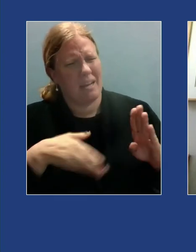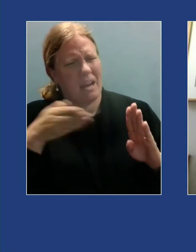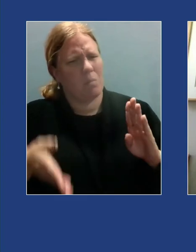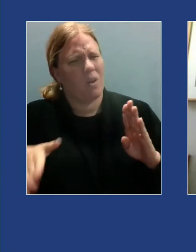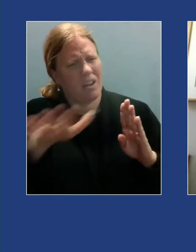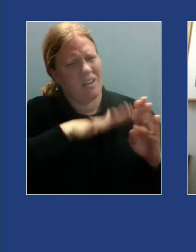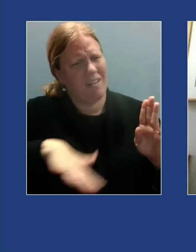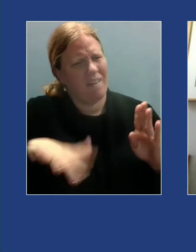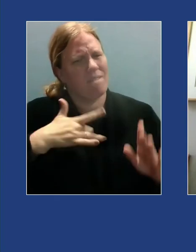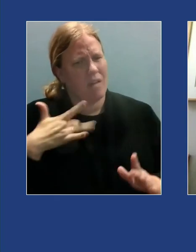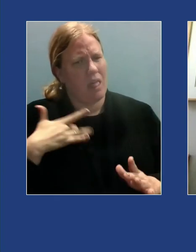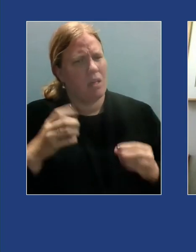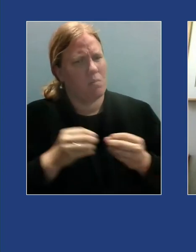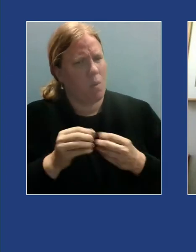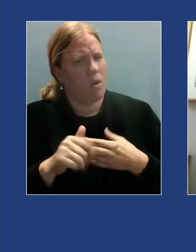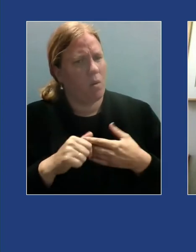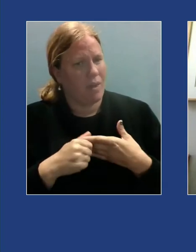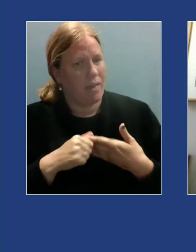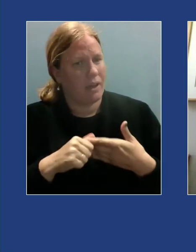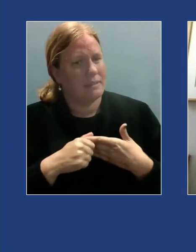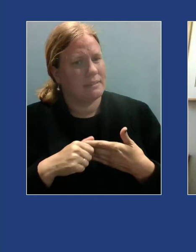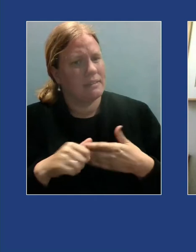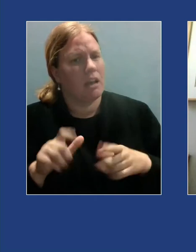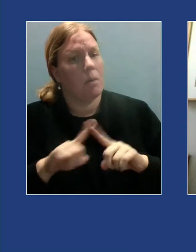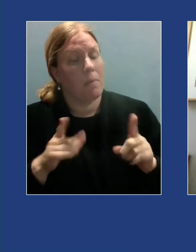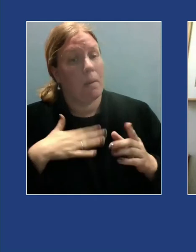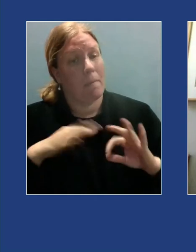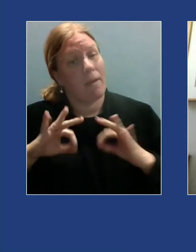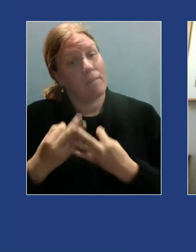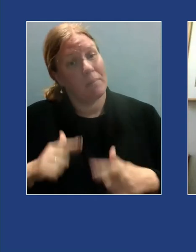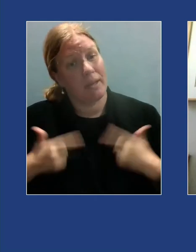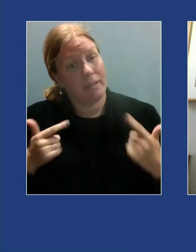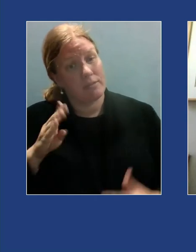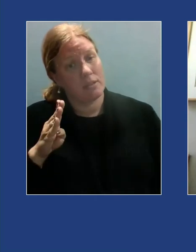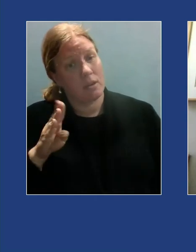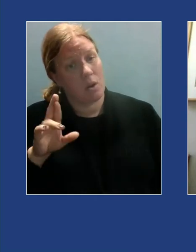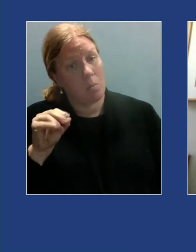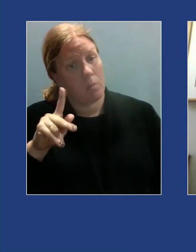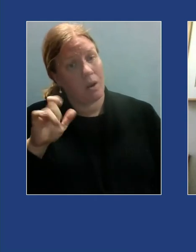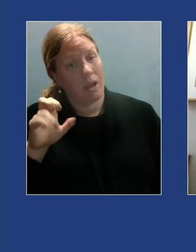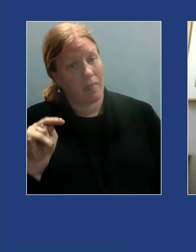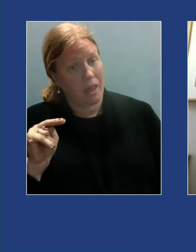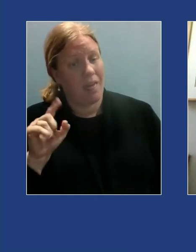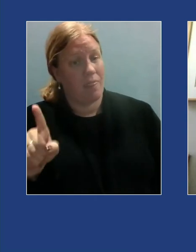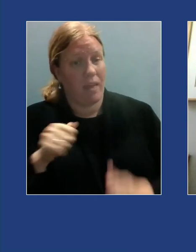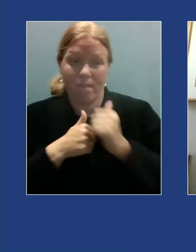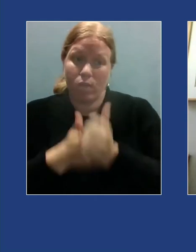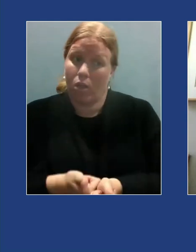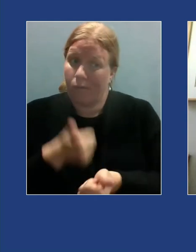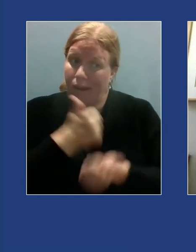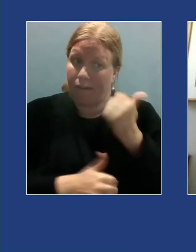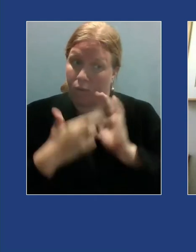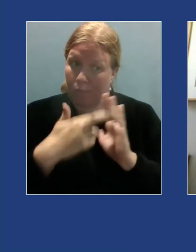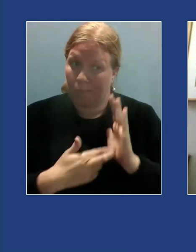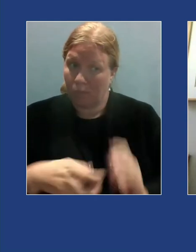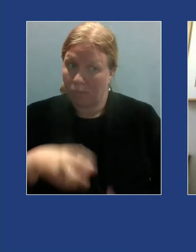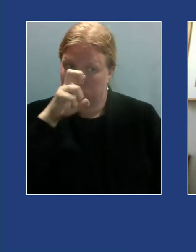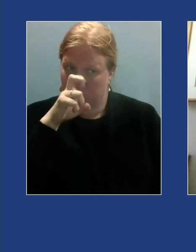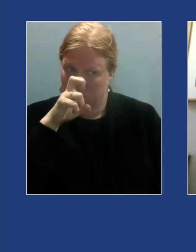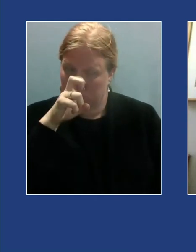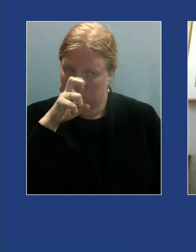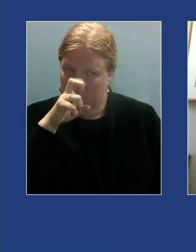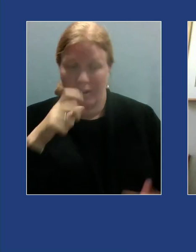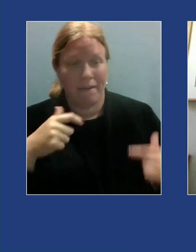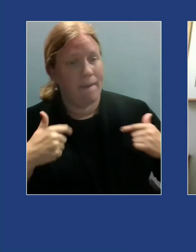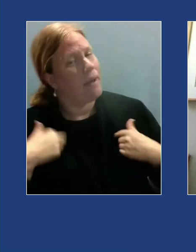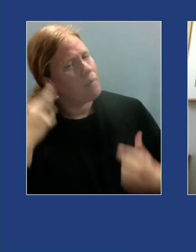of the city my family on the other hand they live in Brooklyn they followed every rule strictly I think of myself as a rational